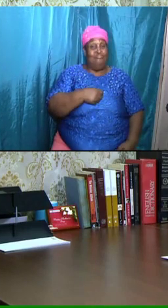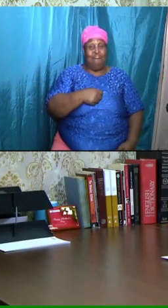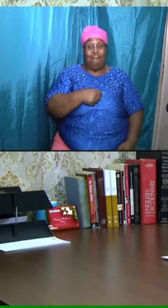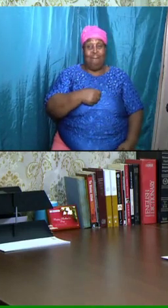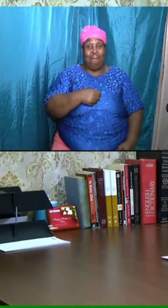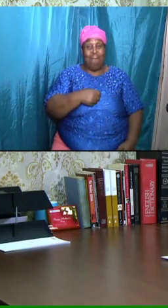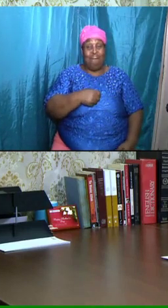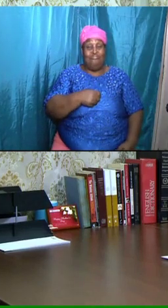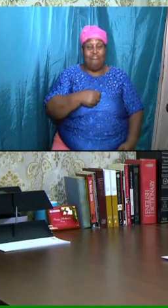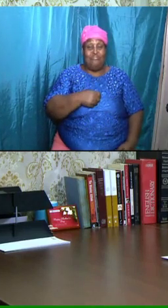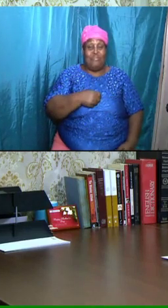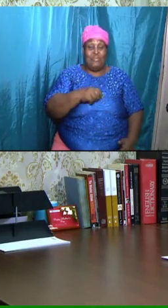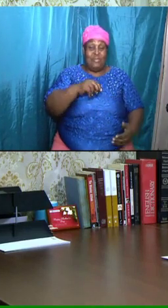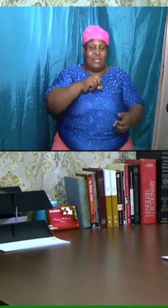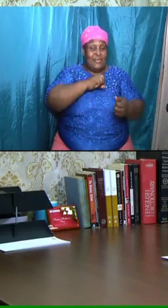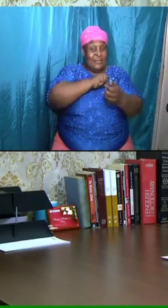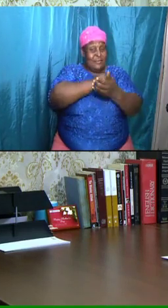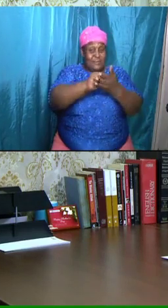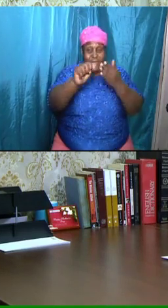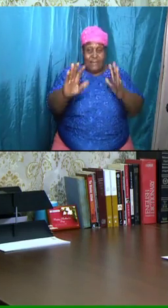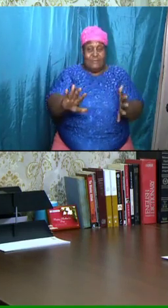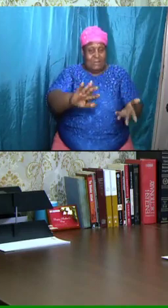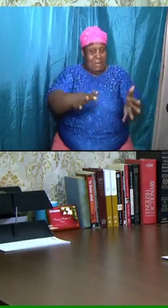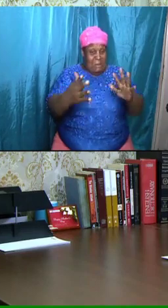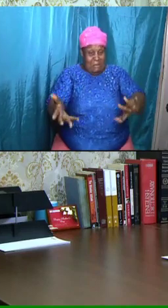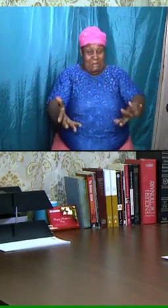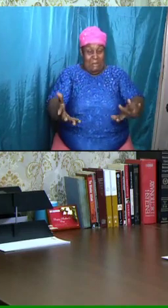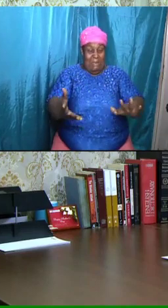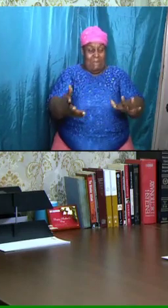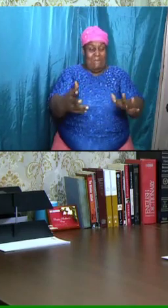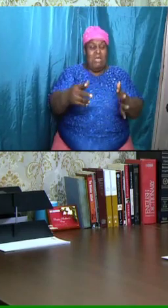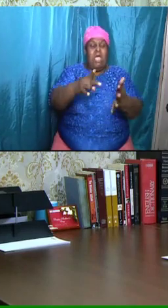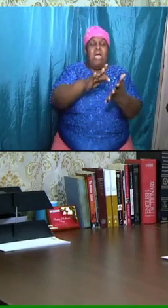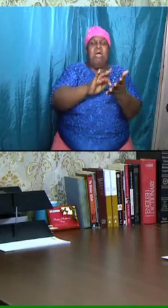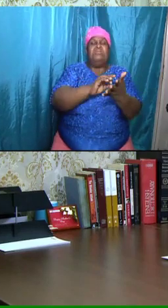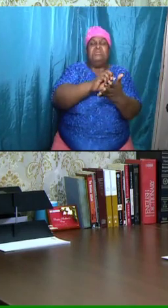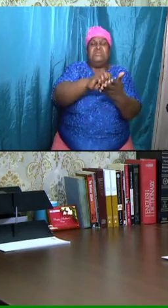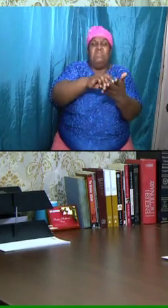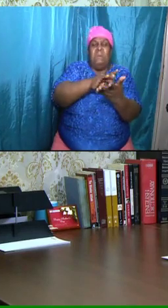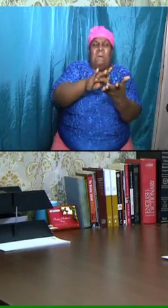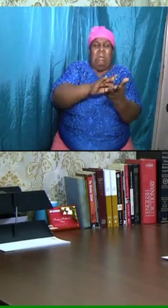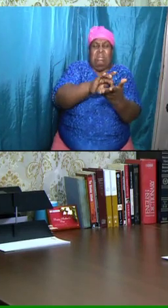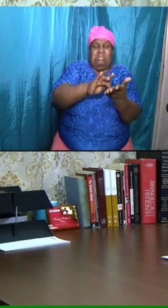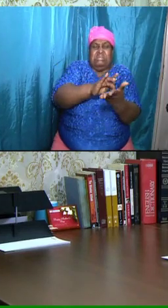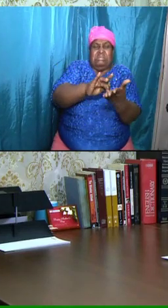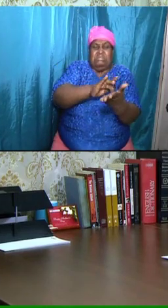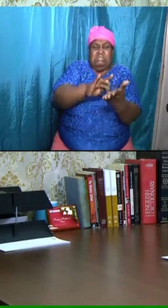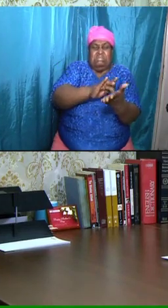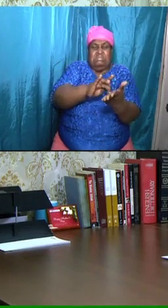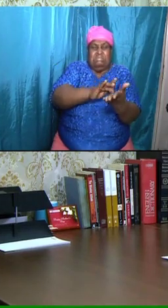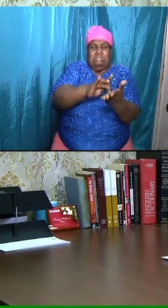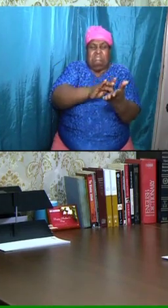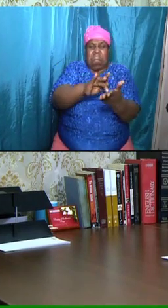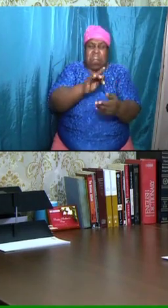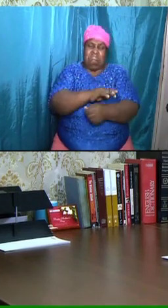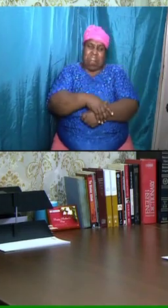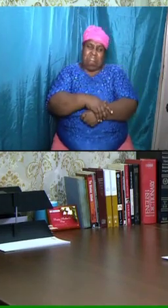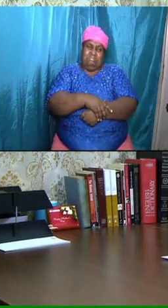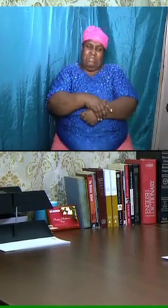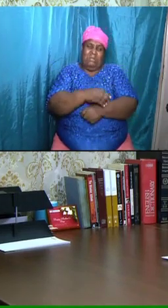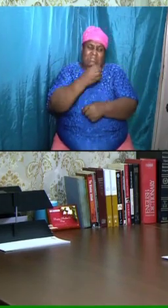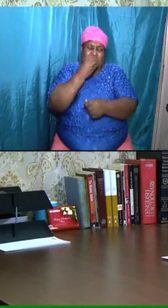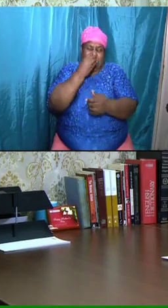They have rotted, and these bodies that are corruptible, yes, susceptible to